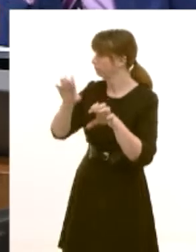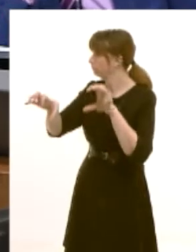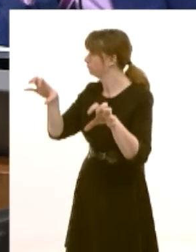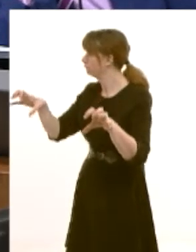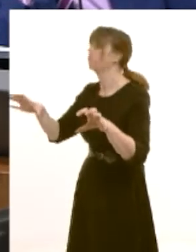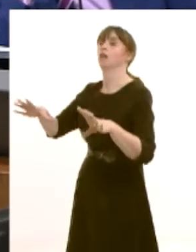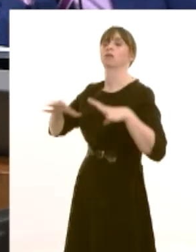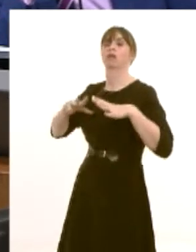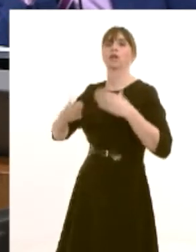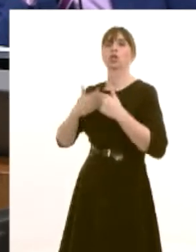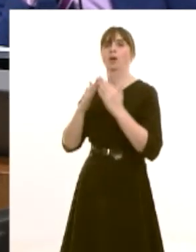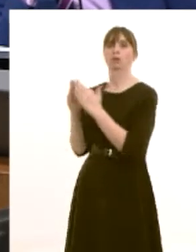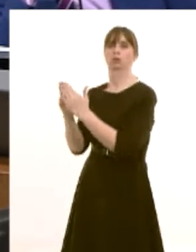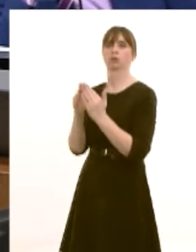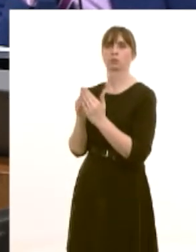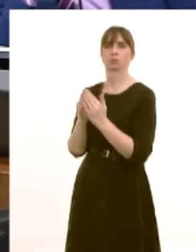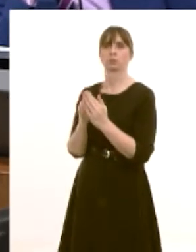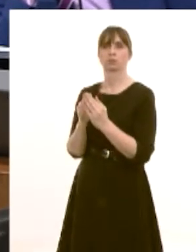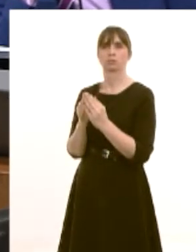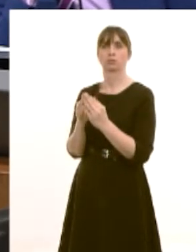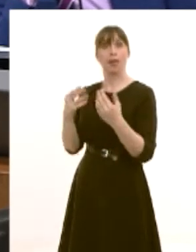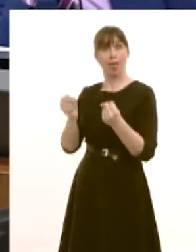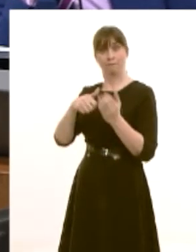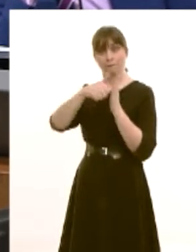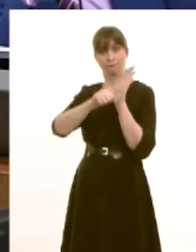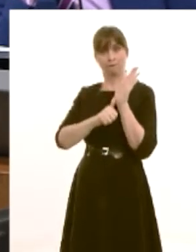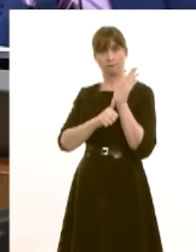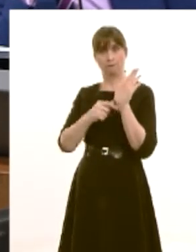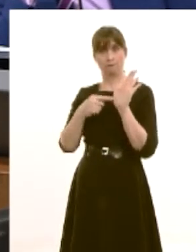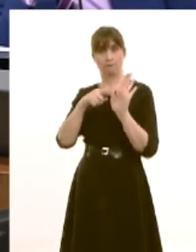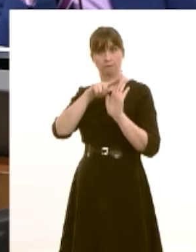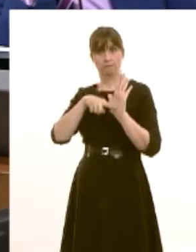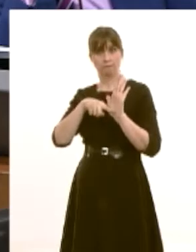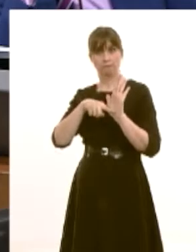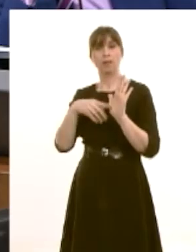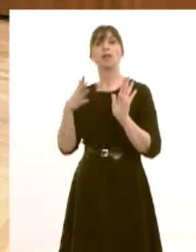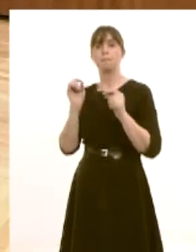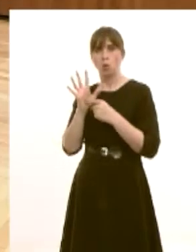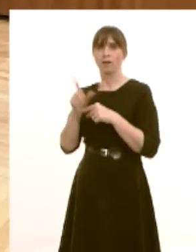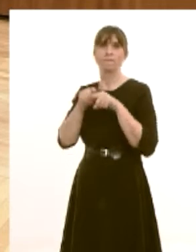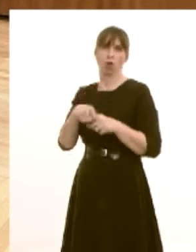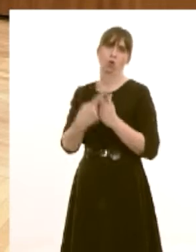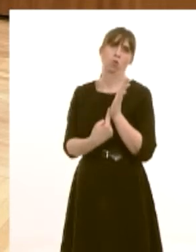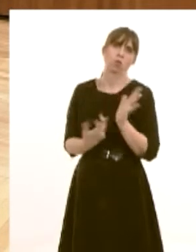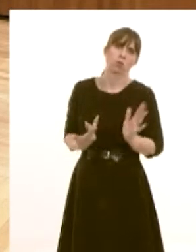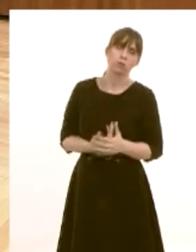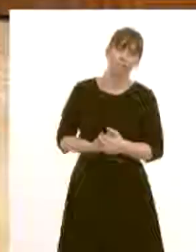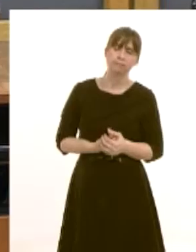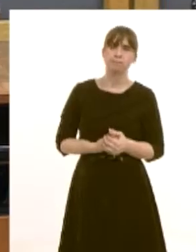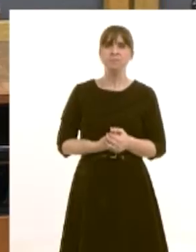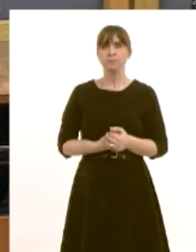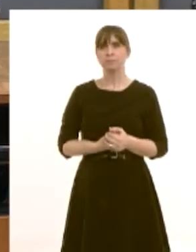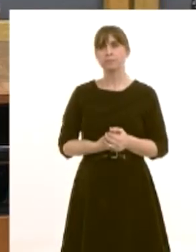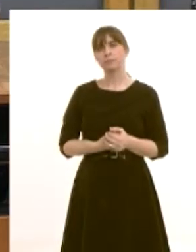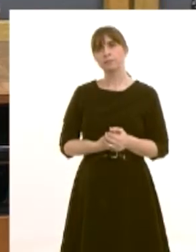estate is built they have the machinery to do it it's hugely important of course they use that machinery question six and robert